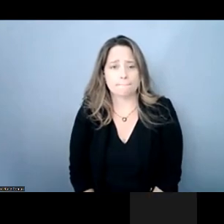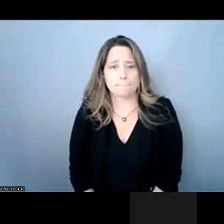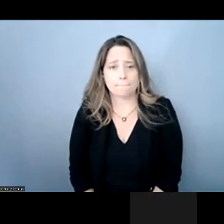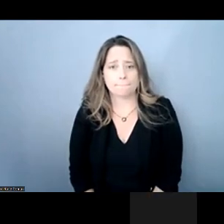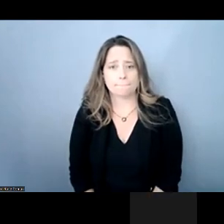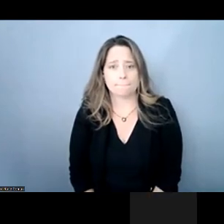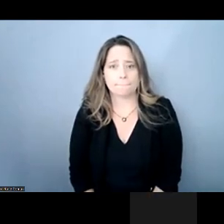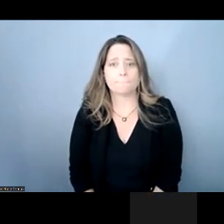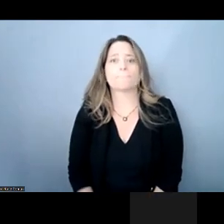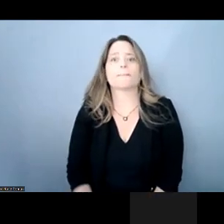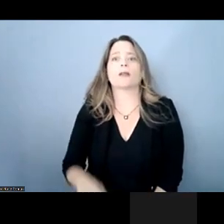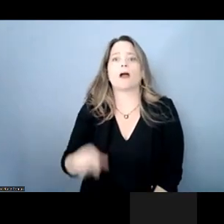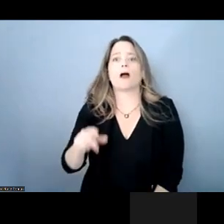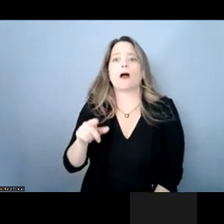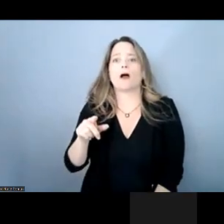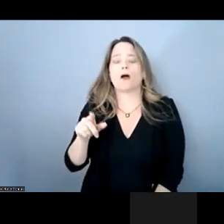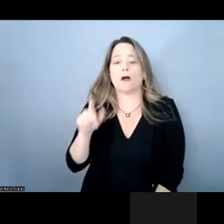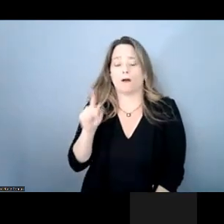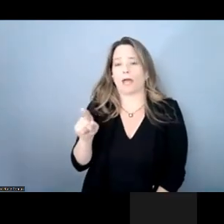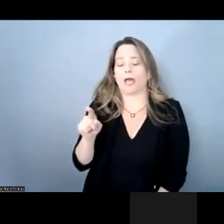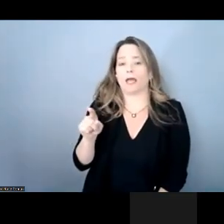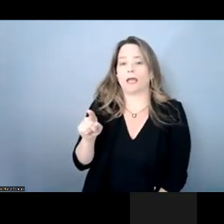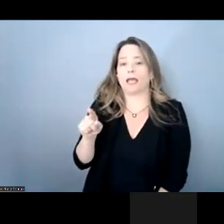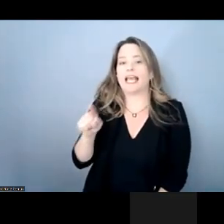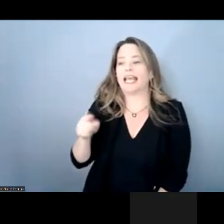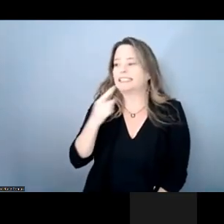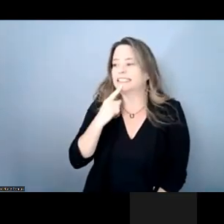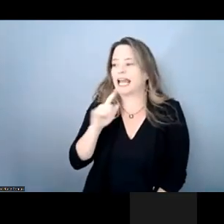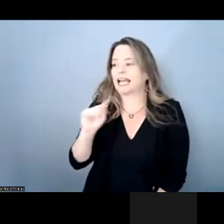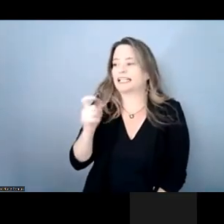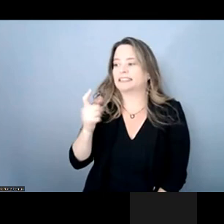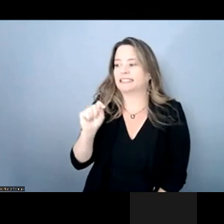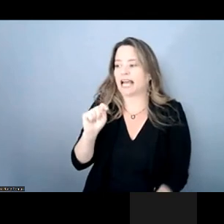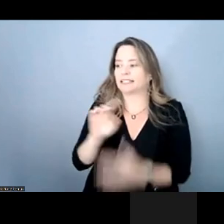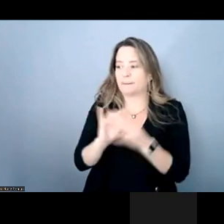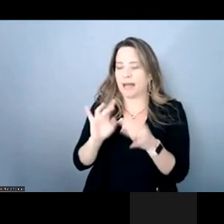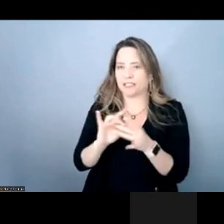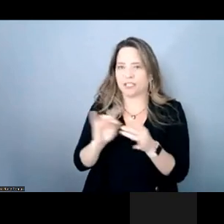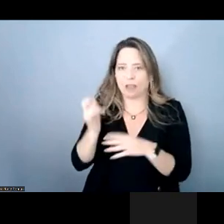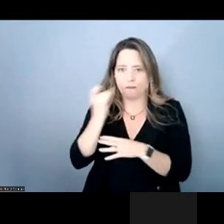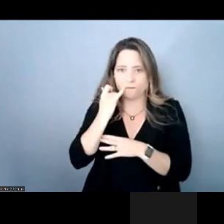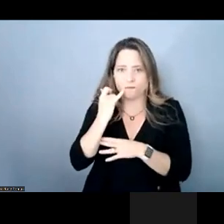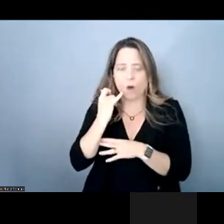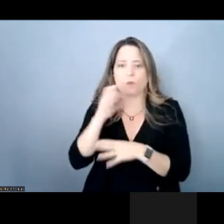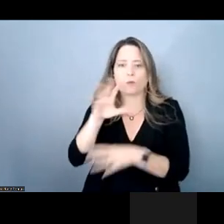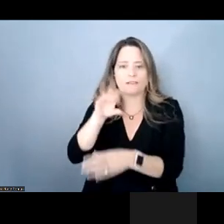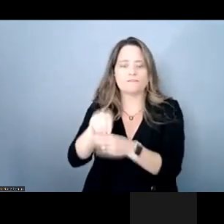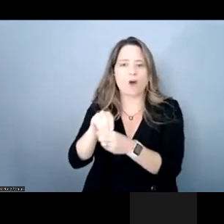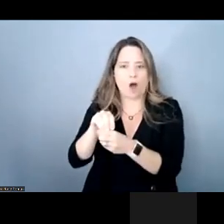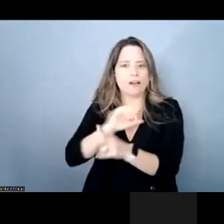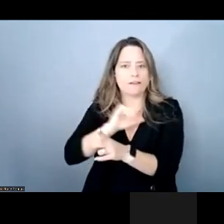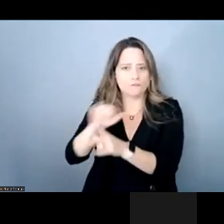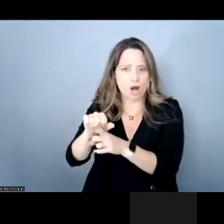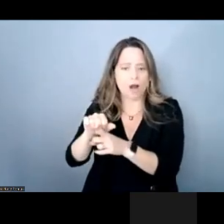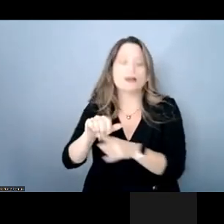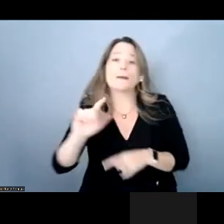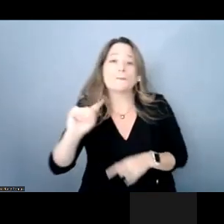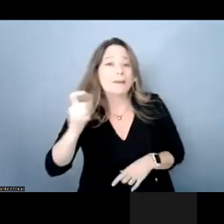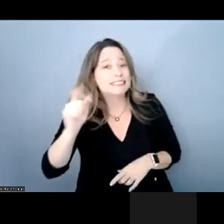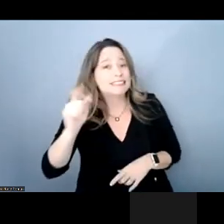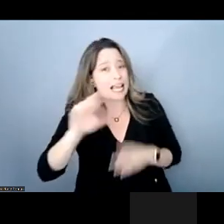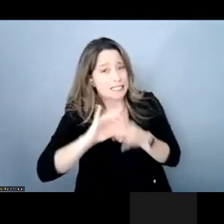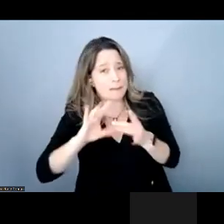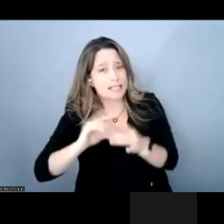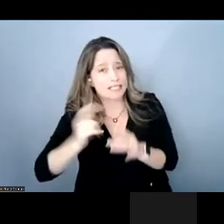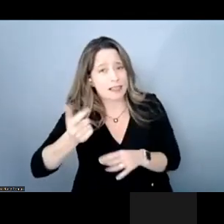so i see that he's saying that he's saved text messages on a phone which helps in a fraud case and we're admitted in court text messages are a little